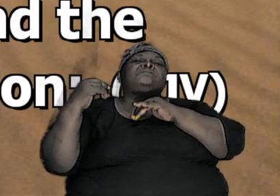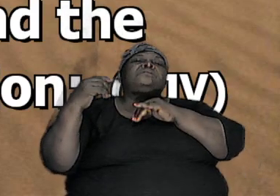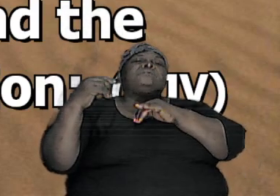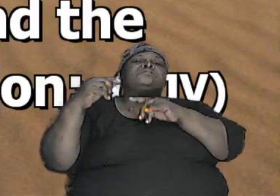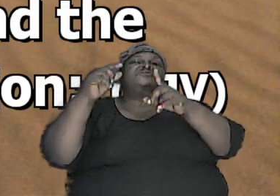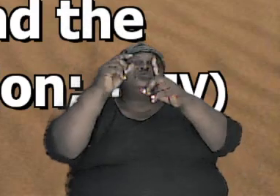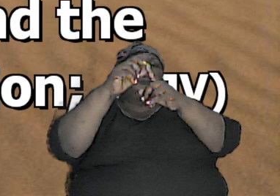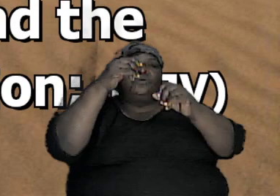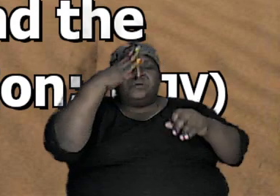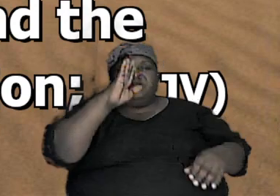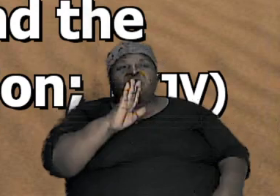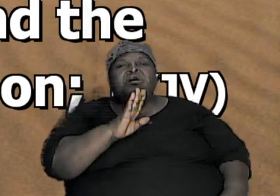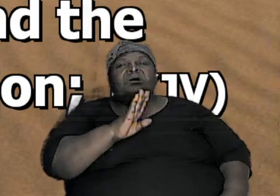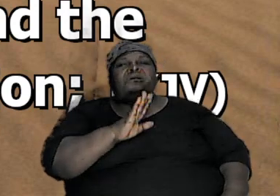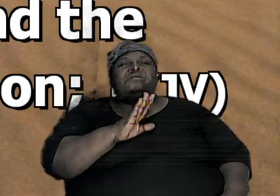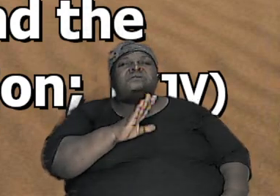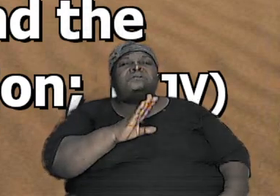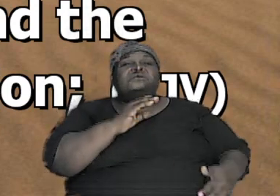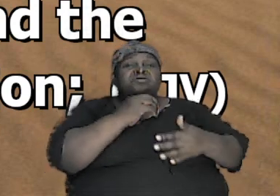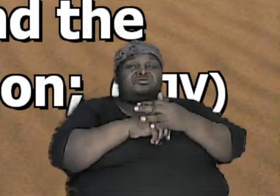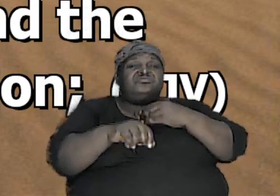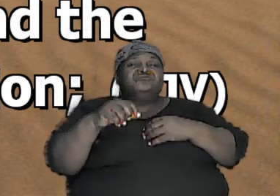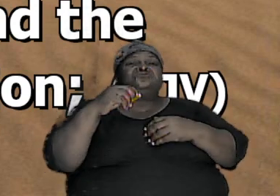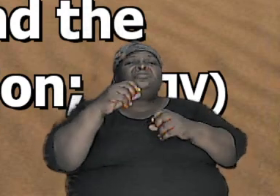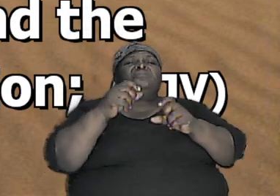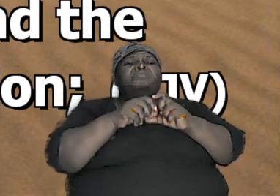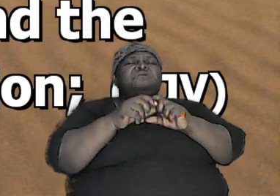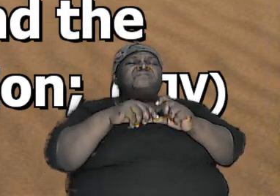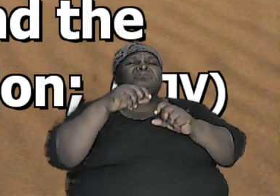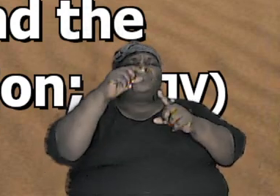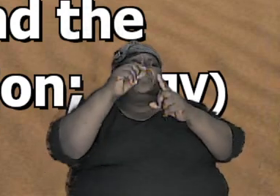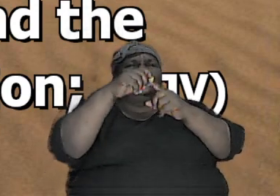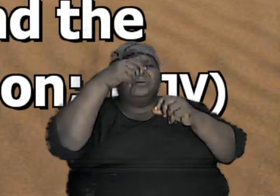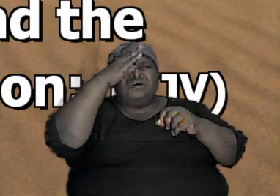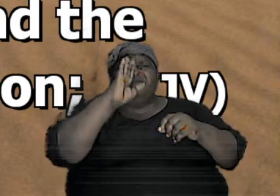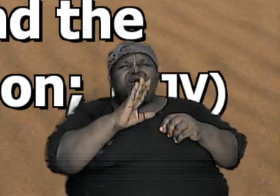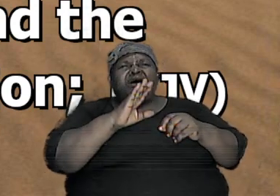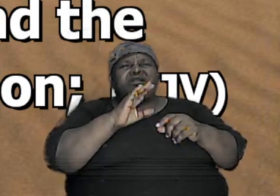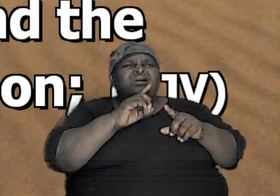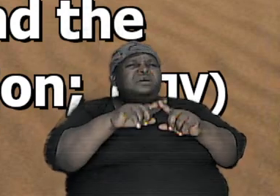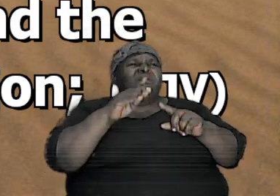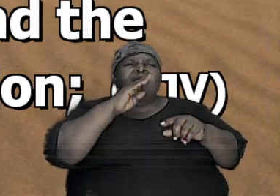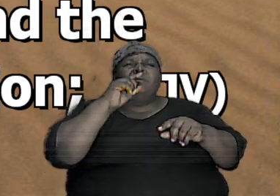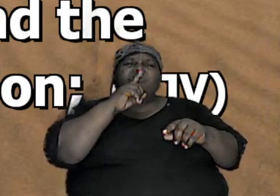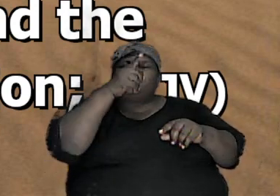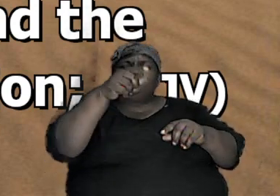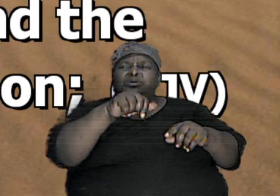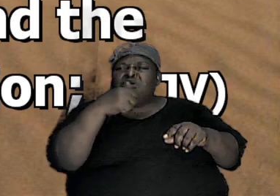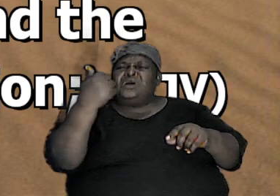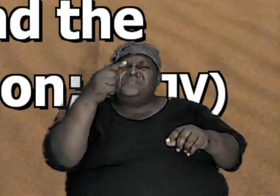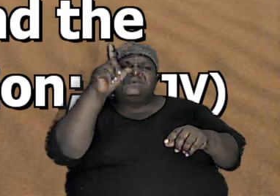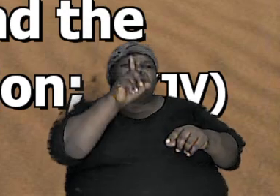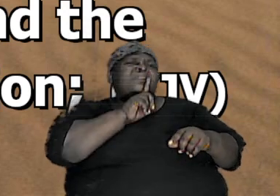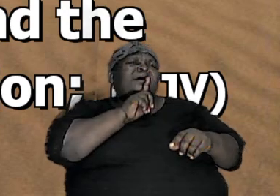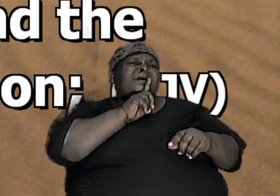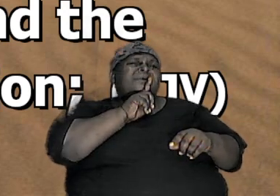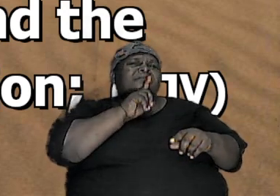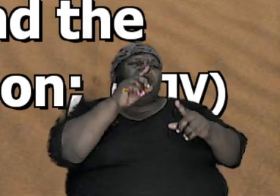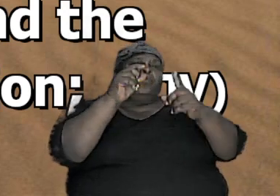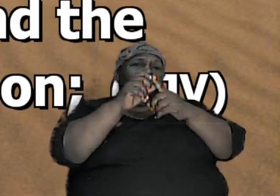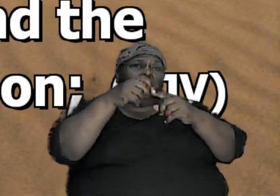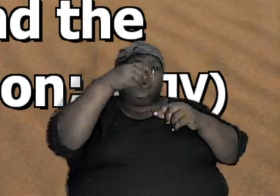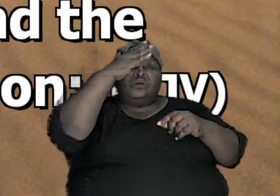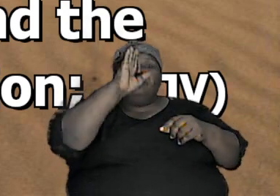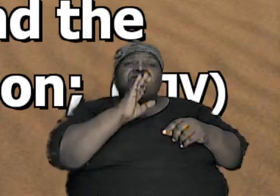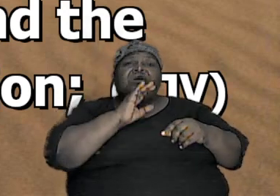is the word of God and some of the word of God cannot be true and others are a lie the word of God